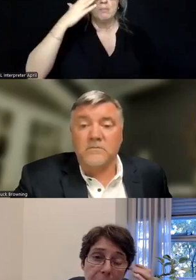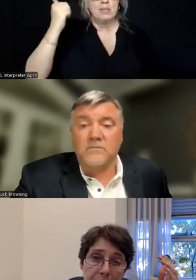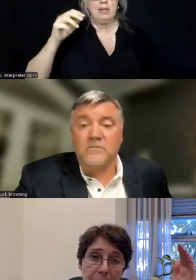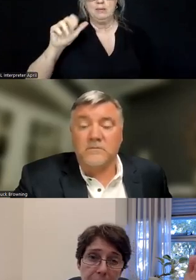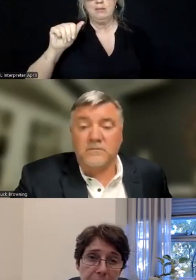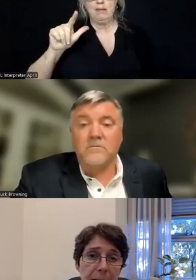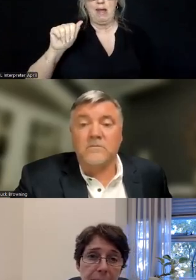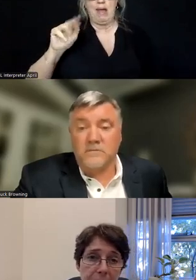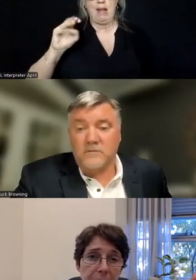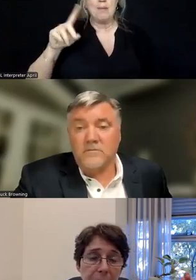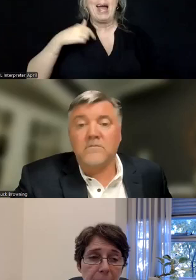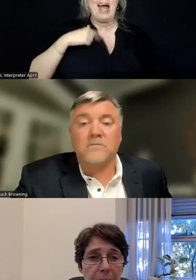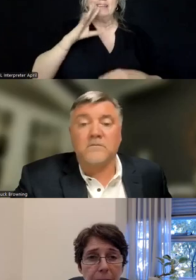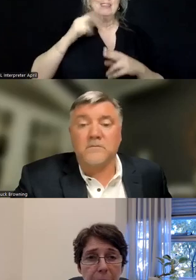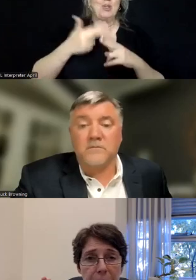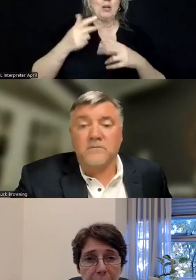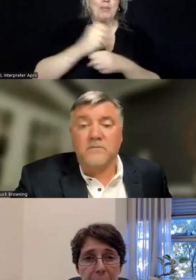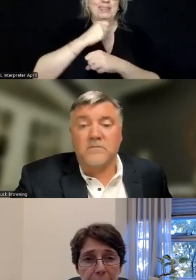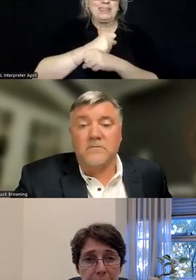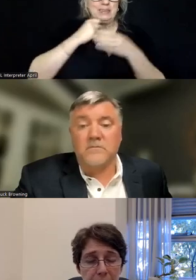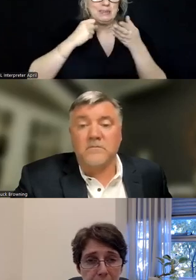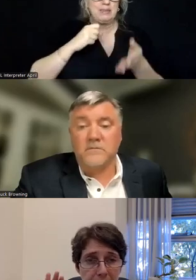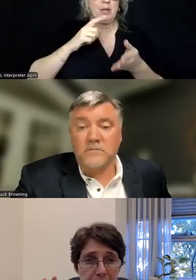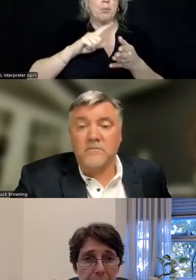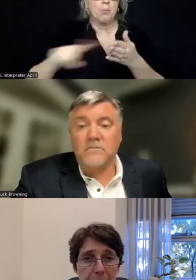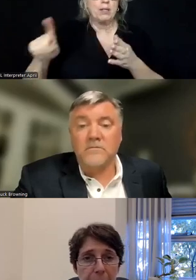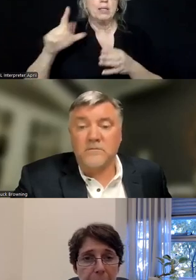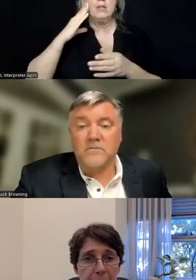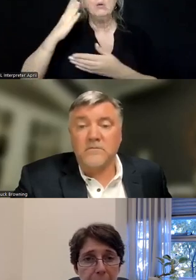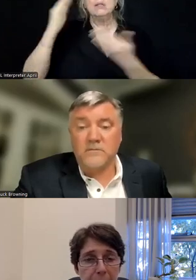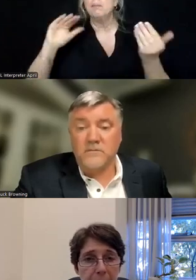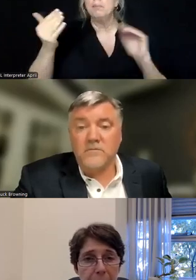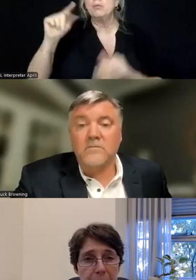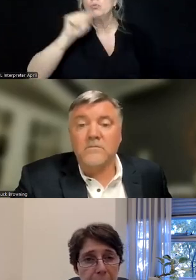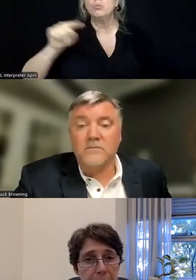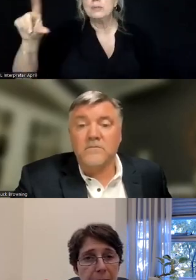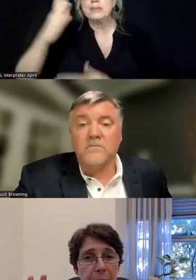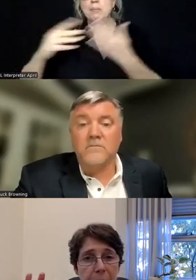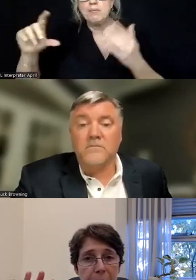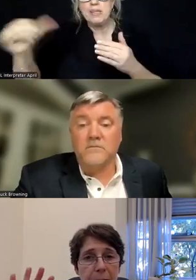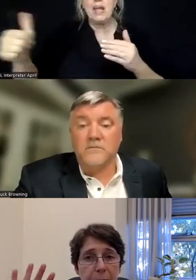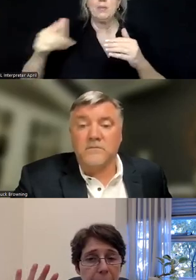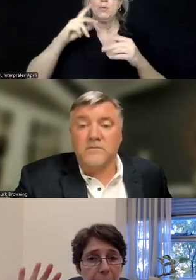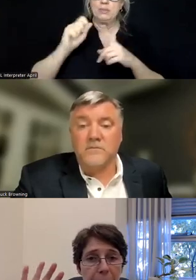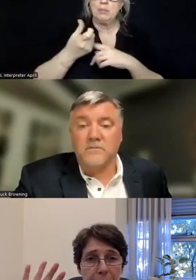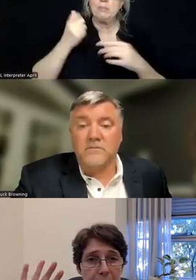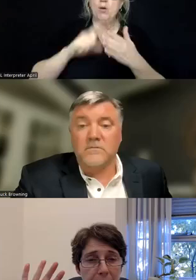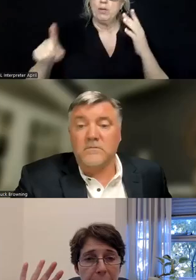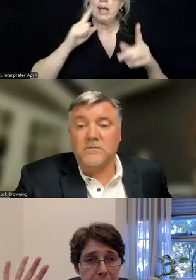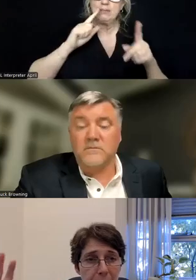Alameda, I didn't talk about the statistics there, but similarly to some of the other matters that I talked about,